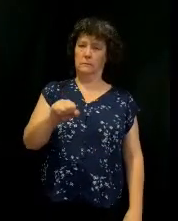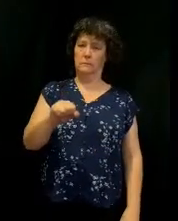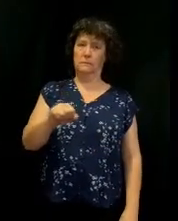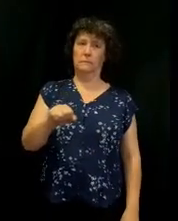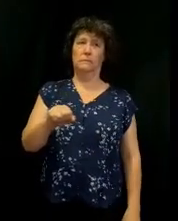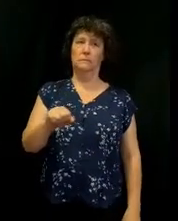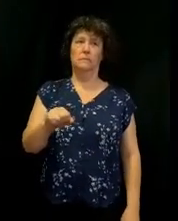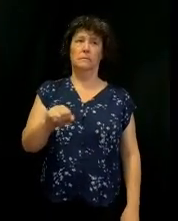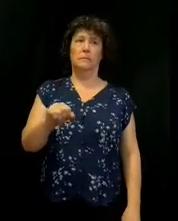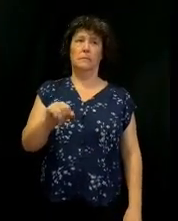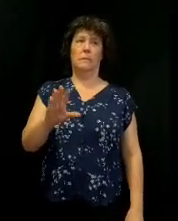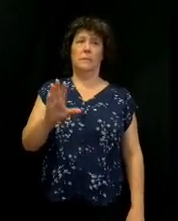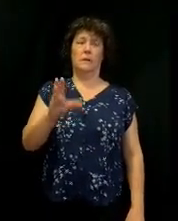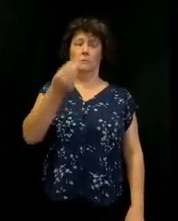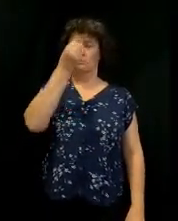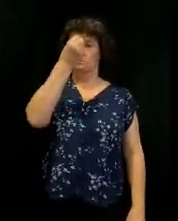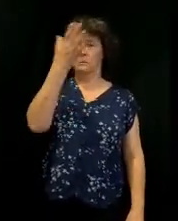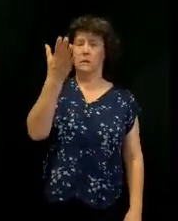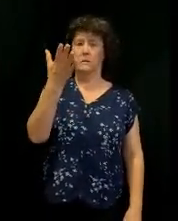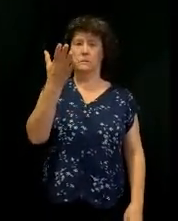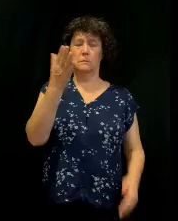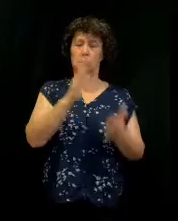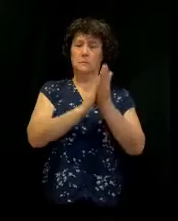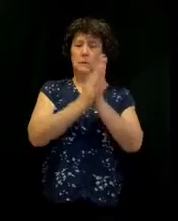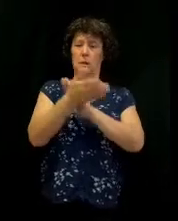And I want us to be a worshiping church.